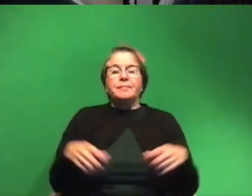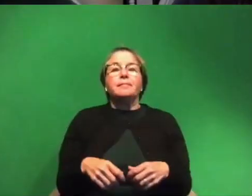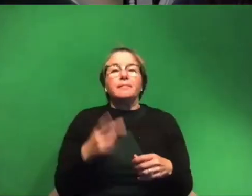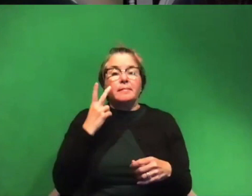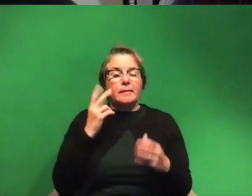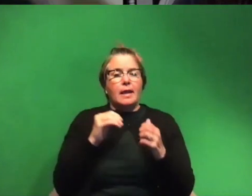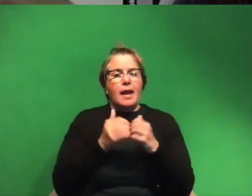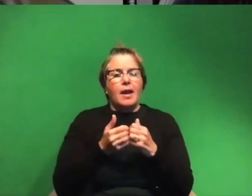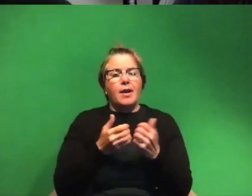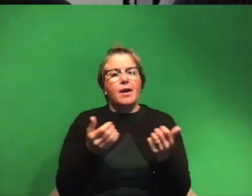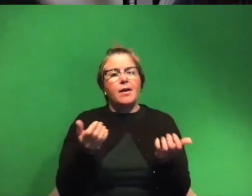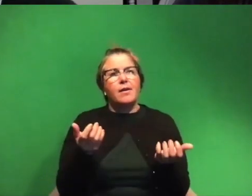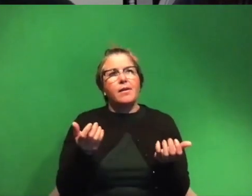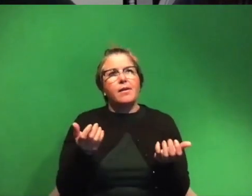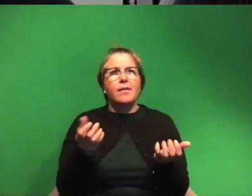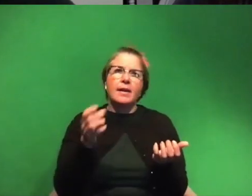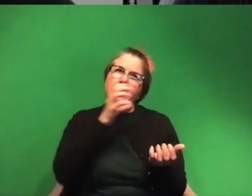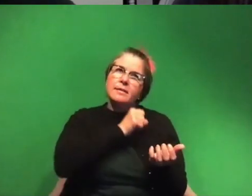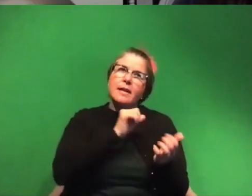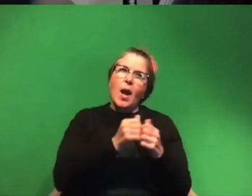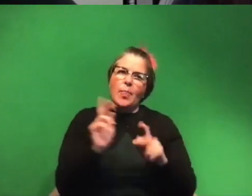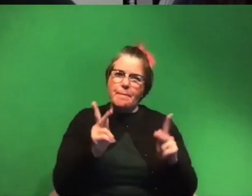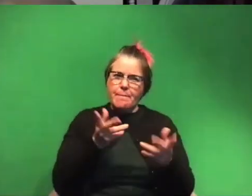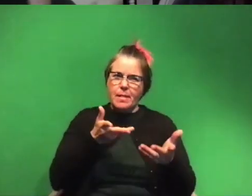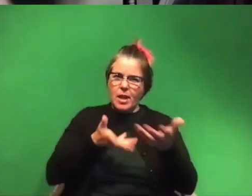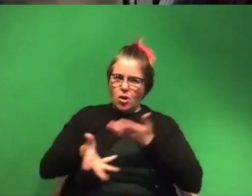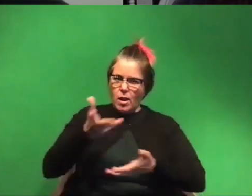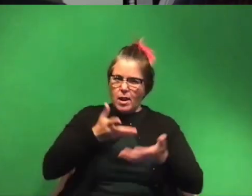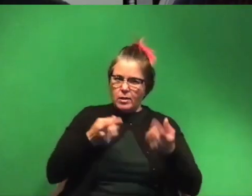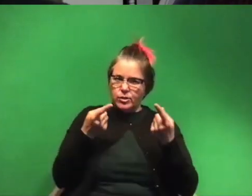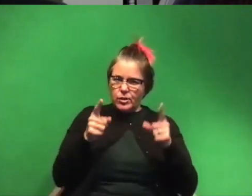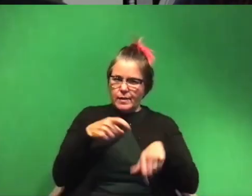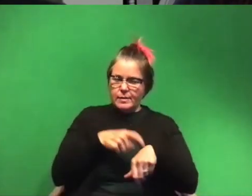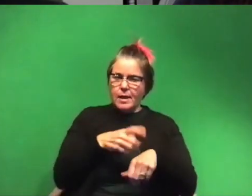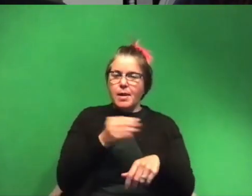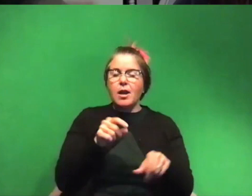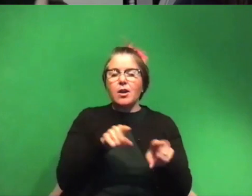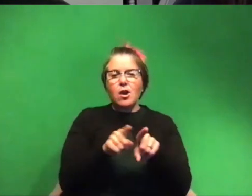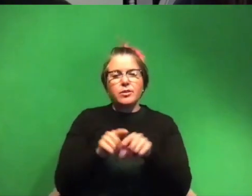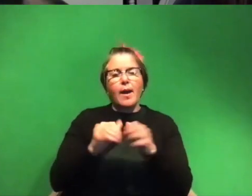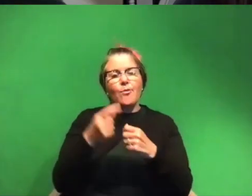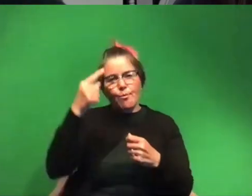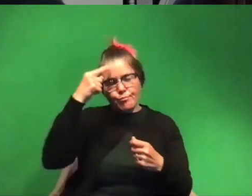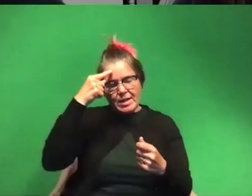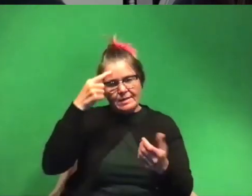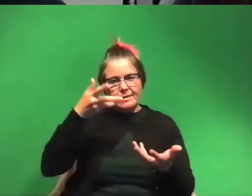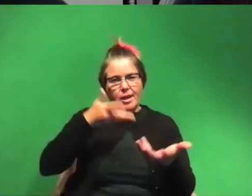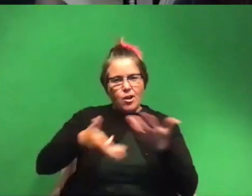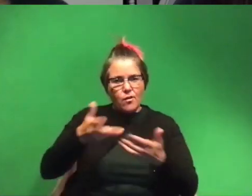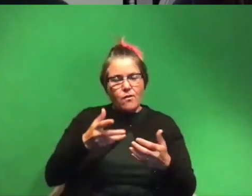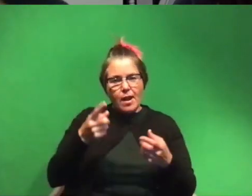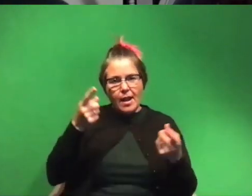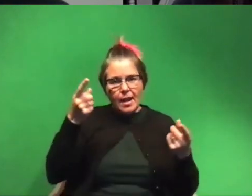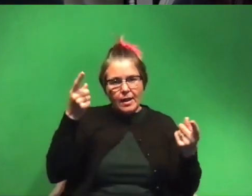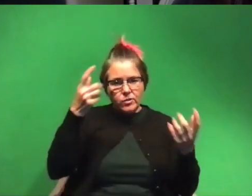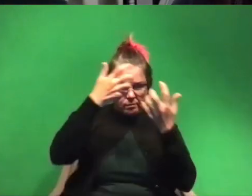the yes i guess how the people interact well during that span of time but then also how their brains interact so is there synchrony between the